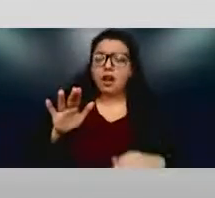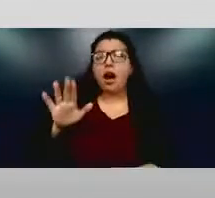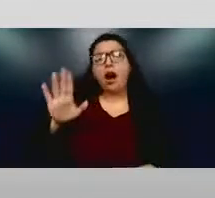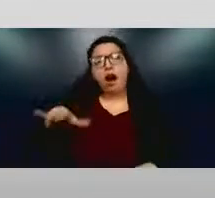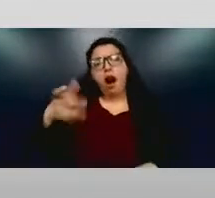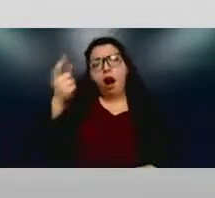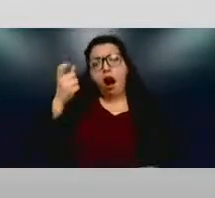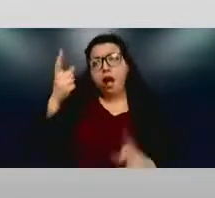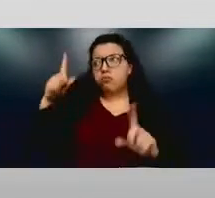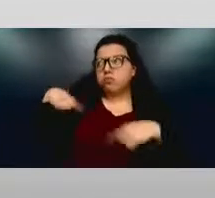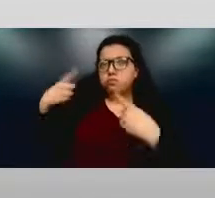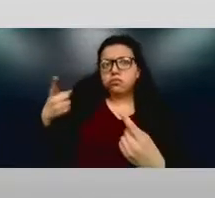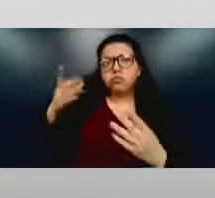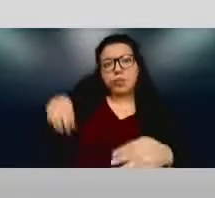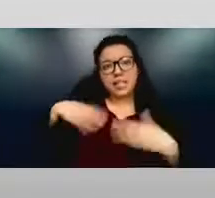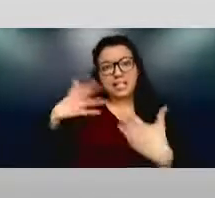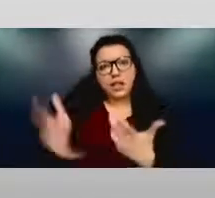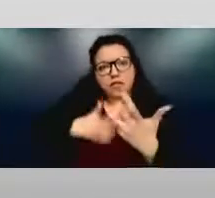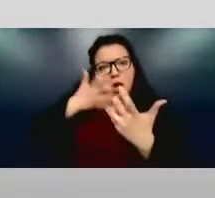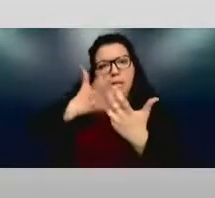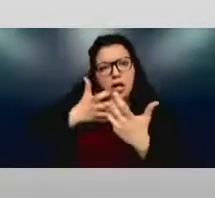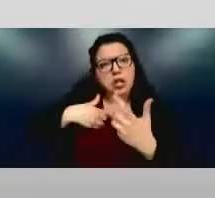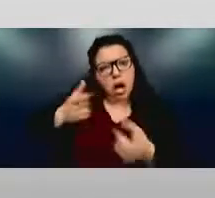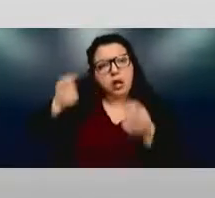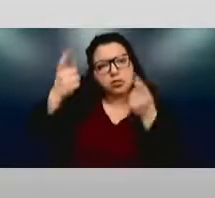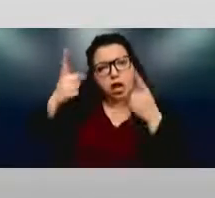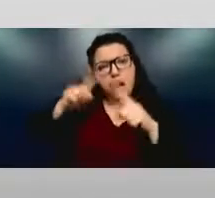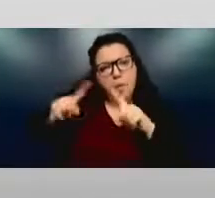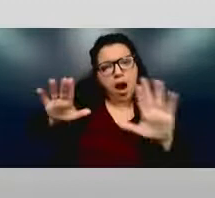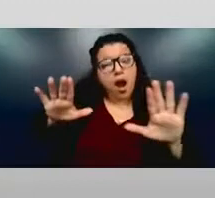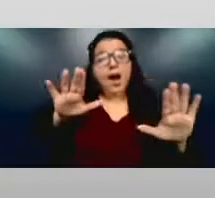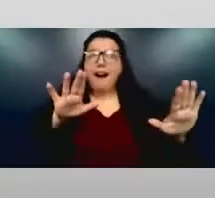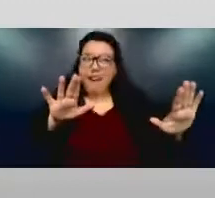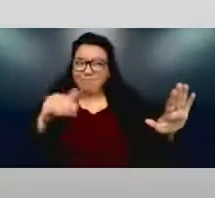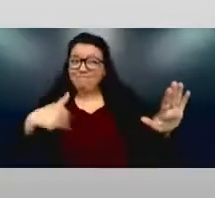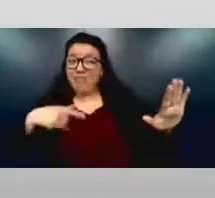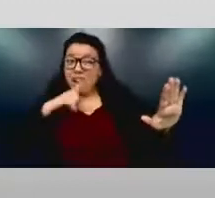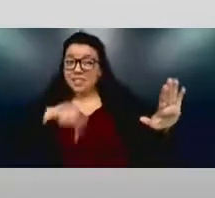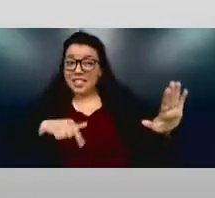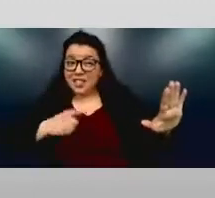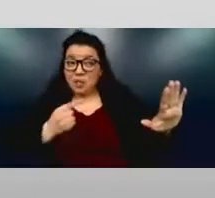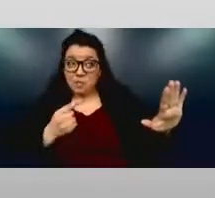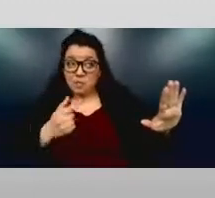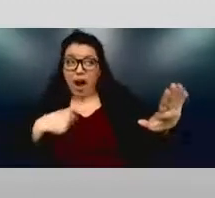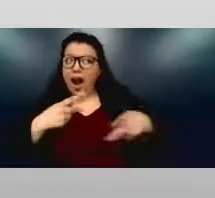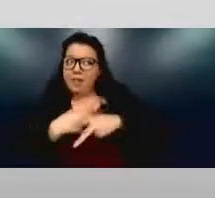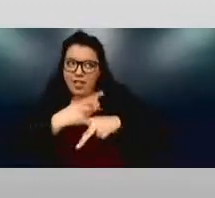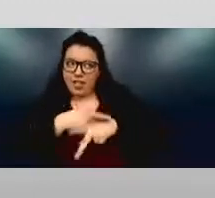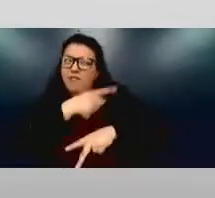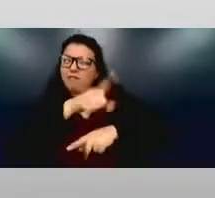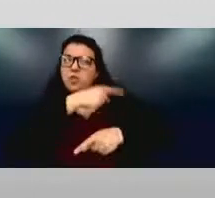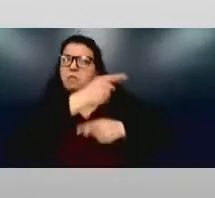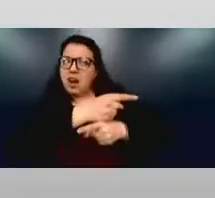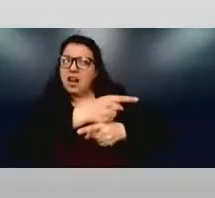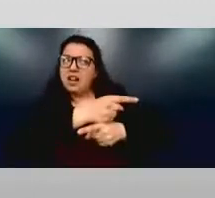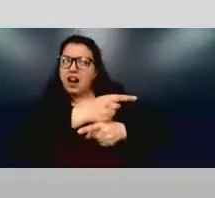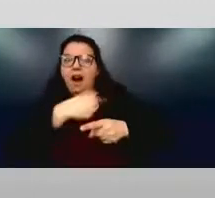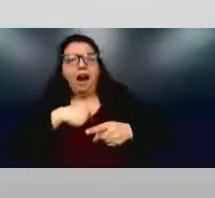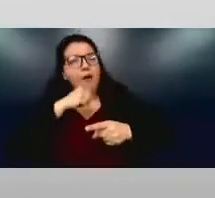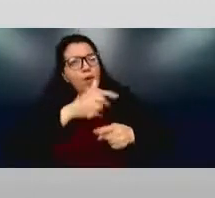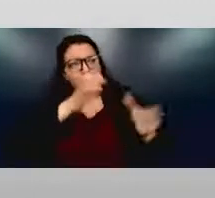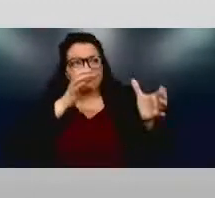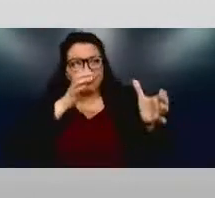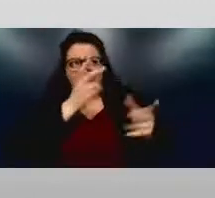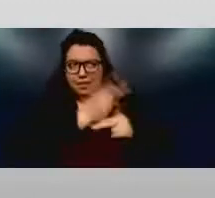giving them accommodations, we get what you're saying, and I was like, you know what, I've got the answer. I figured this out, you're right, I haven't been hearing you clearly.